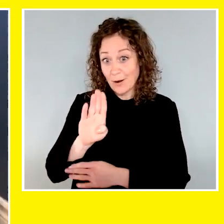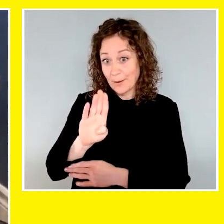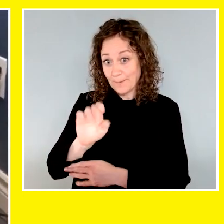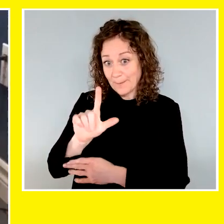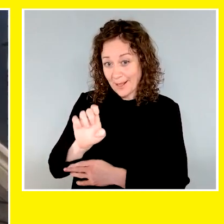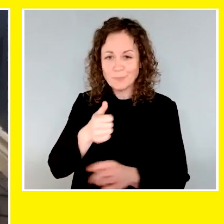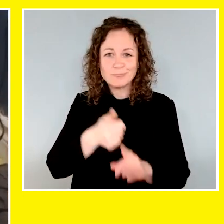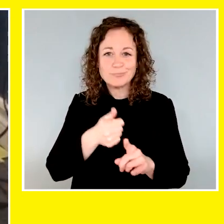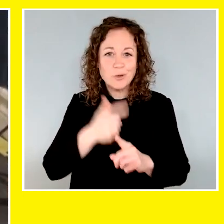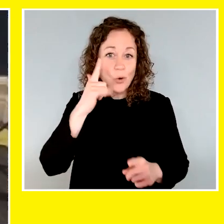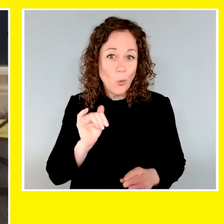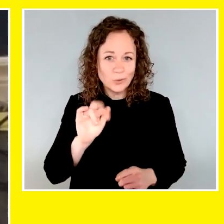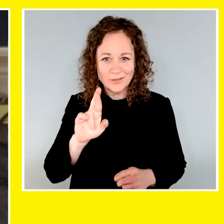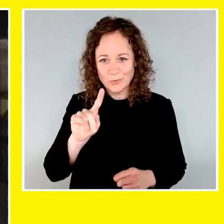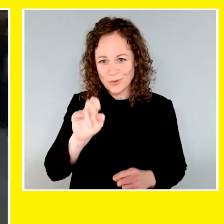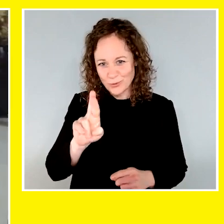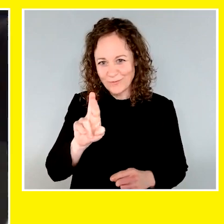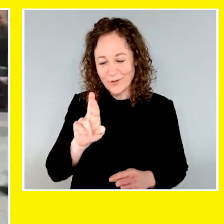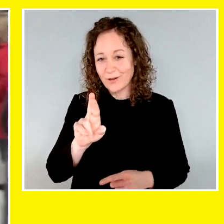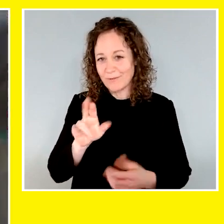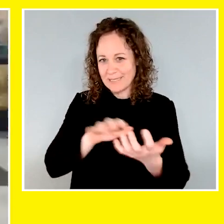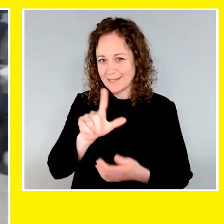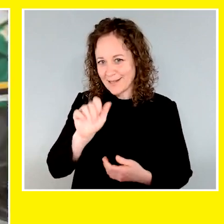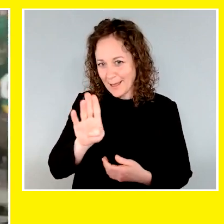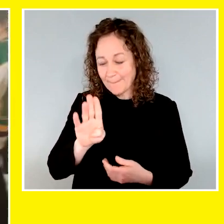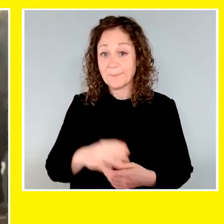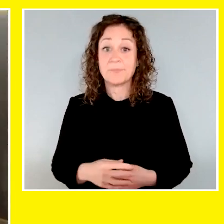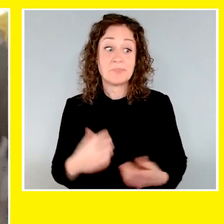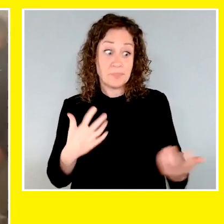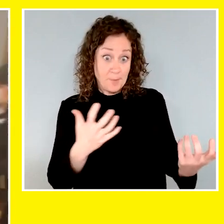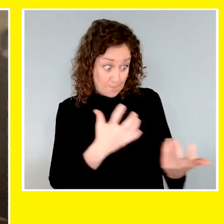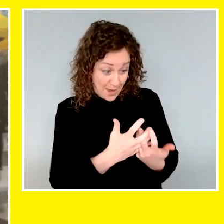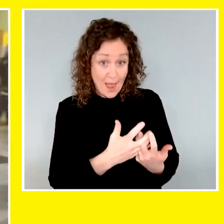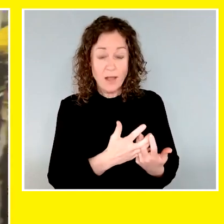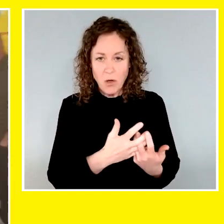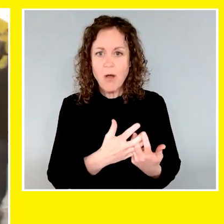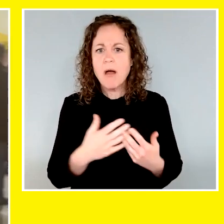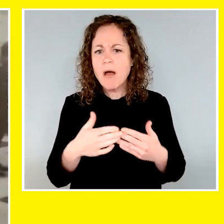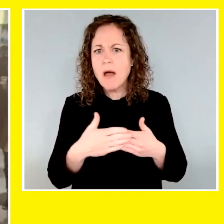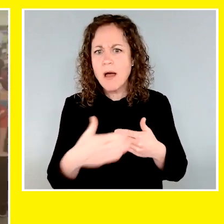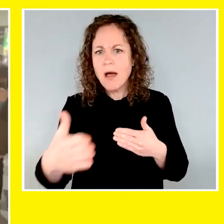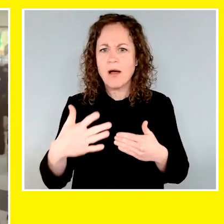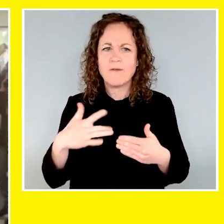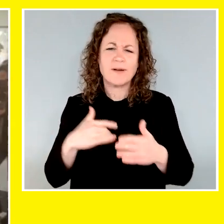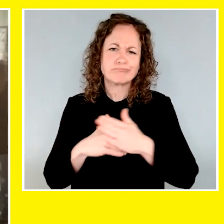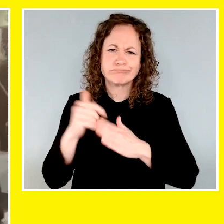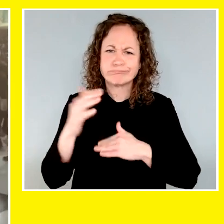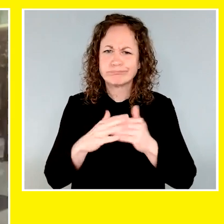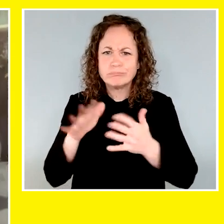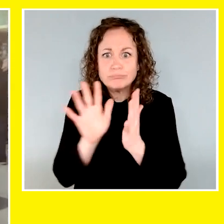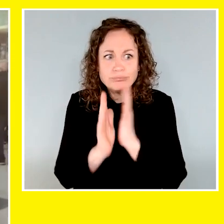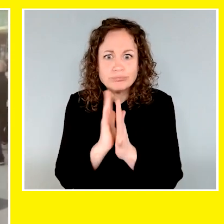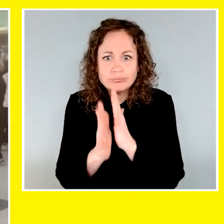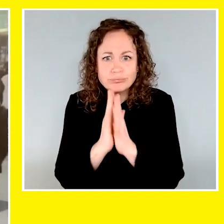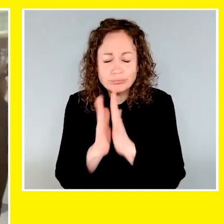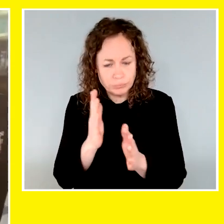She's a yellow golden lab retriever mix. Since being matched with Belle, I felt a lot more comfortable going out in the neighborhood and especially